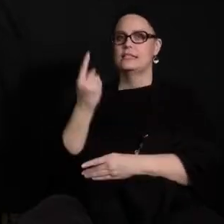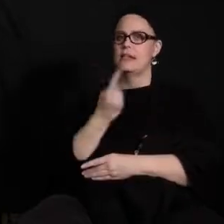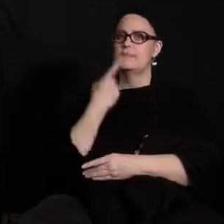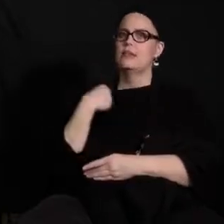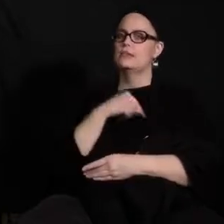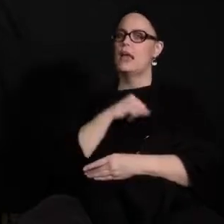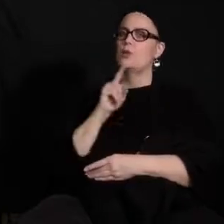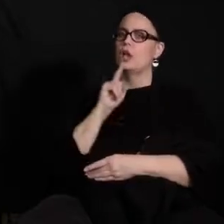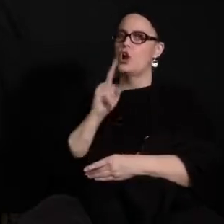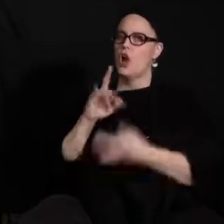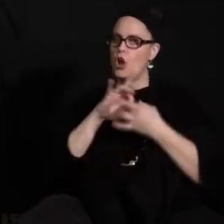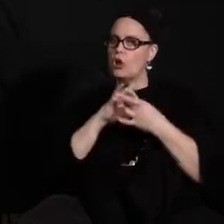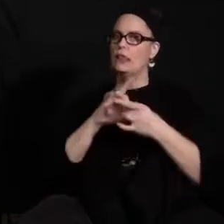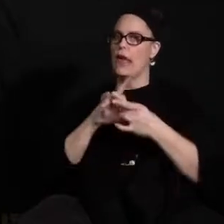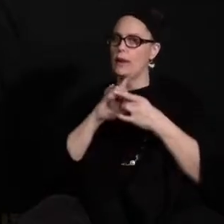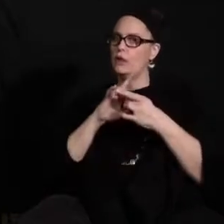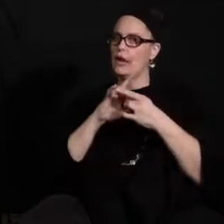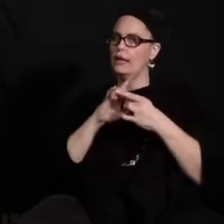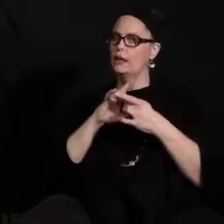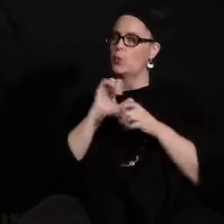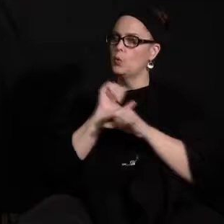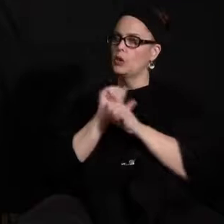we all collaborate to to make that happen